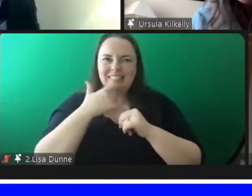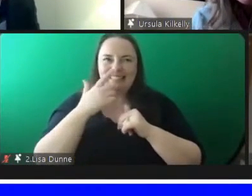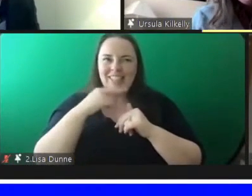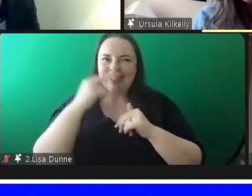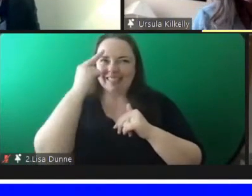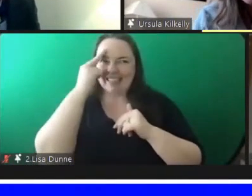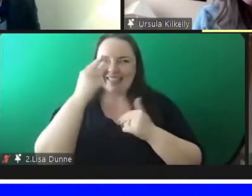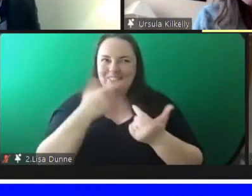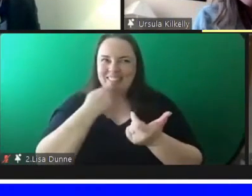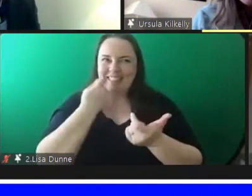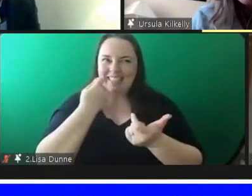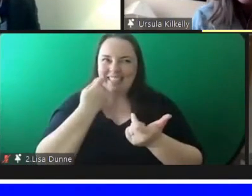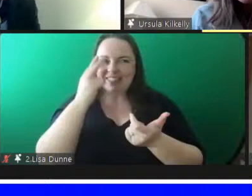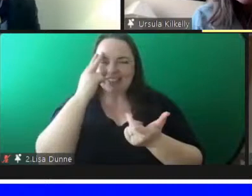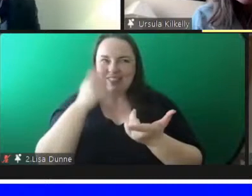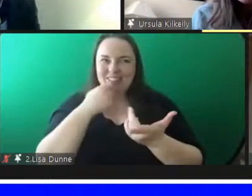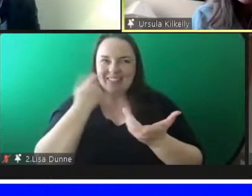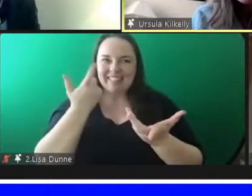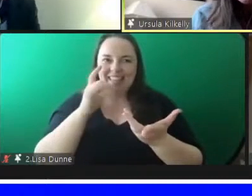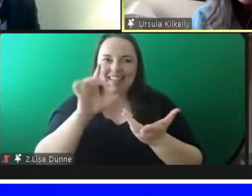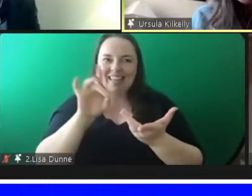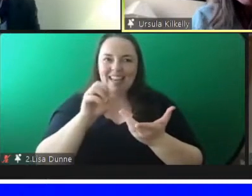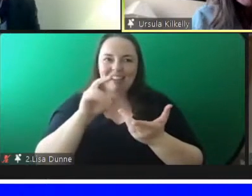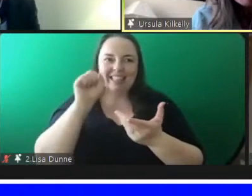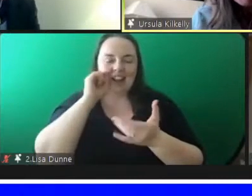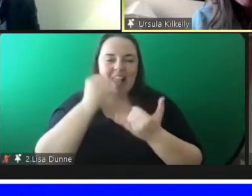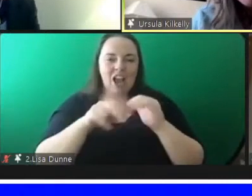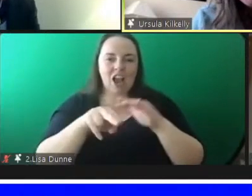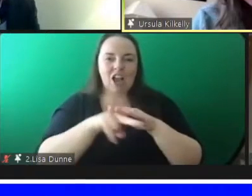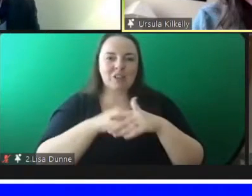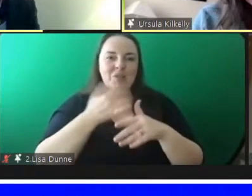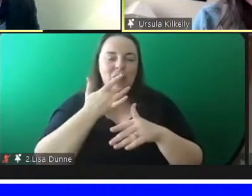like you're on the water